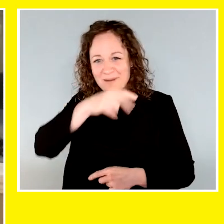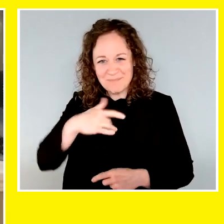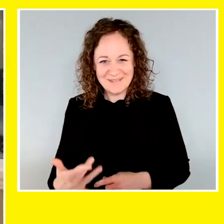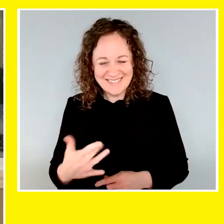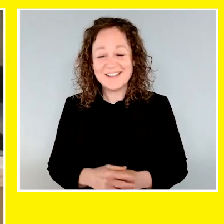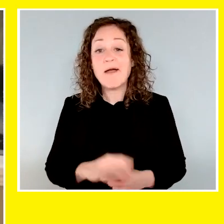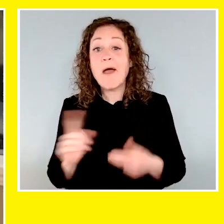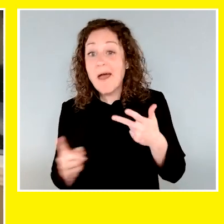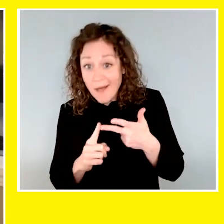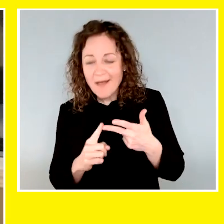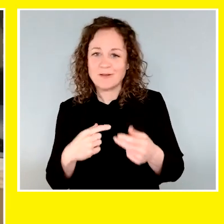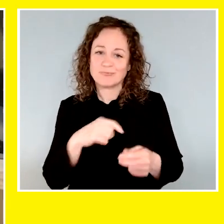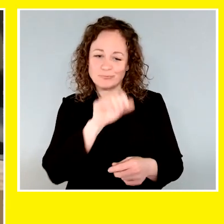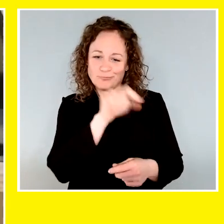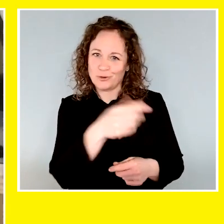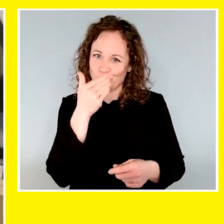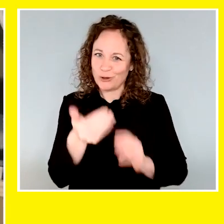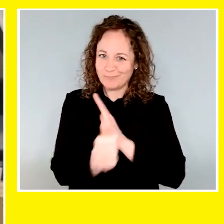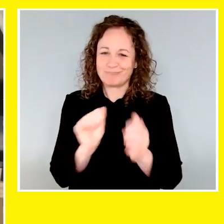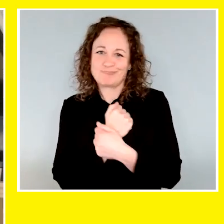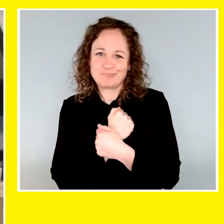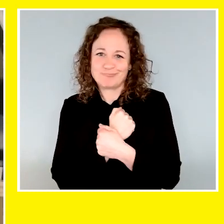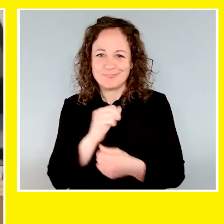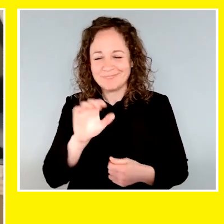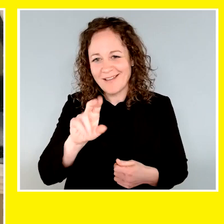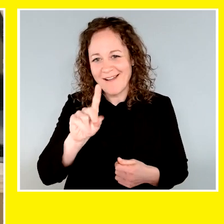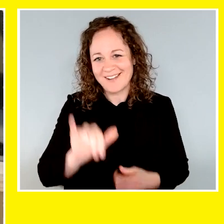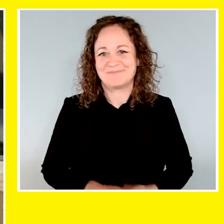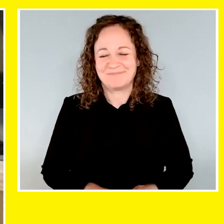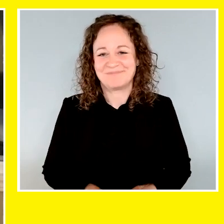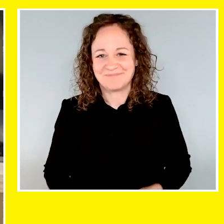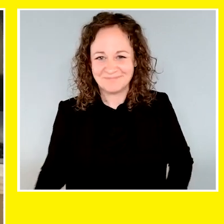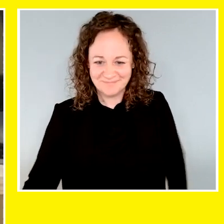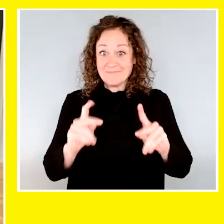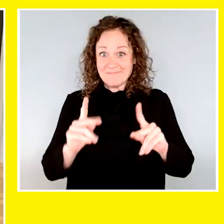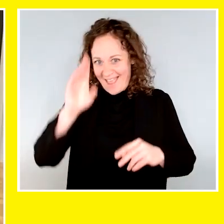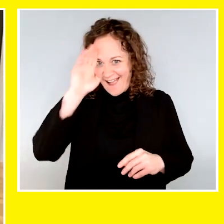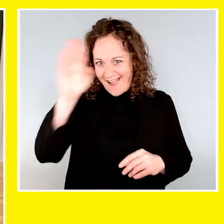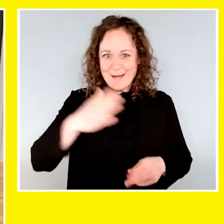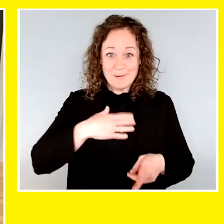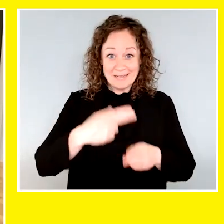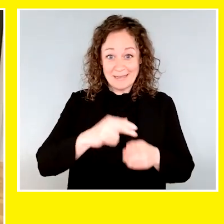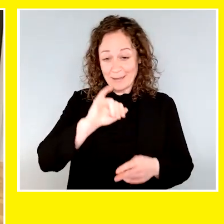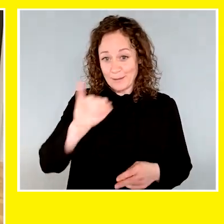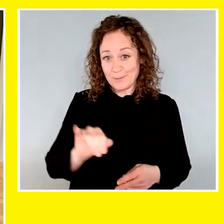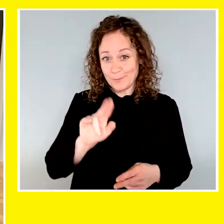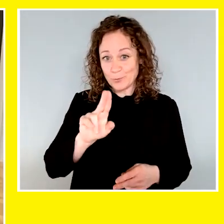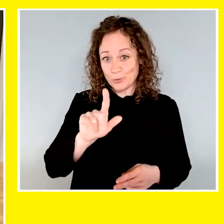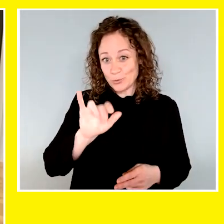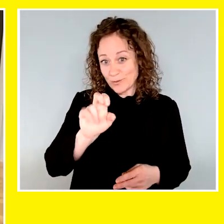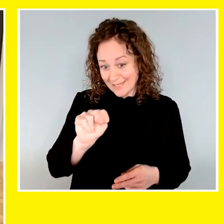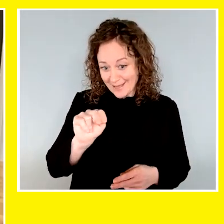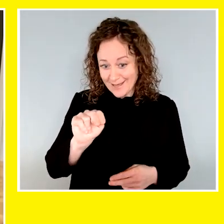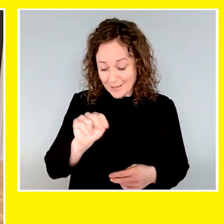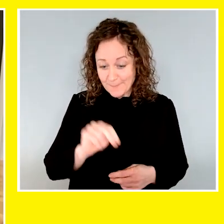out in pictures. And he's also good at cuddling. Hi, my name is Julia and